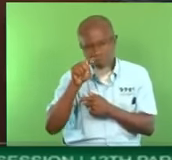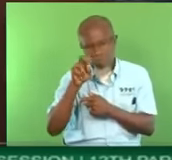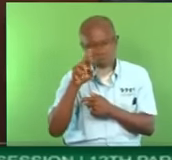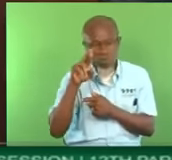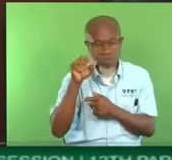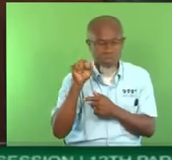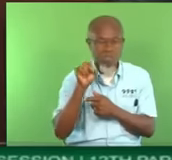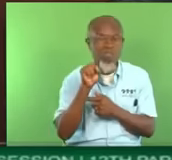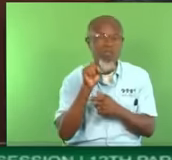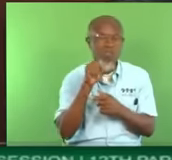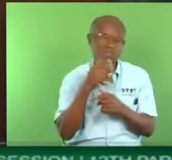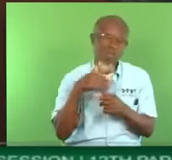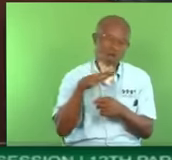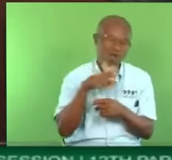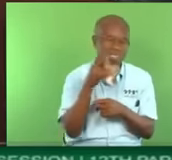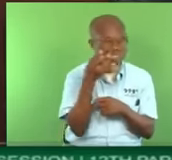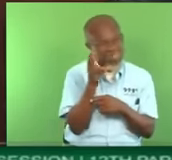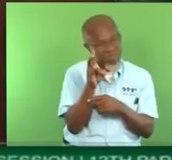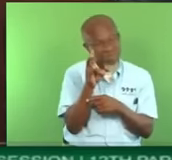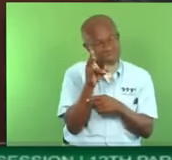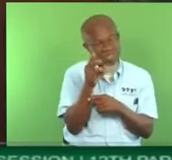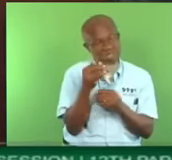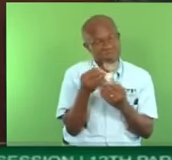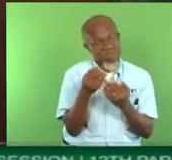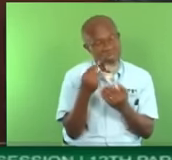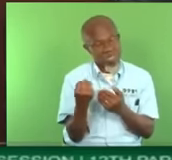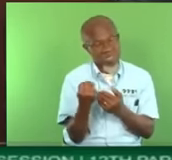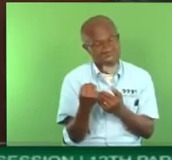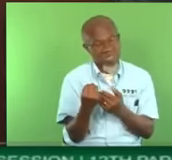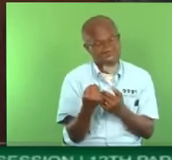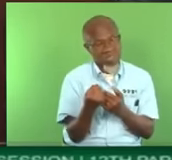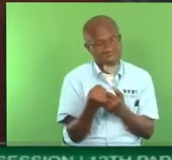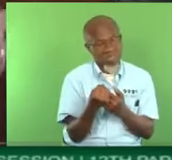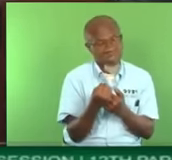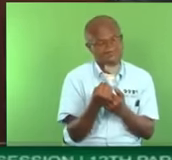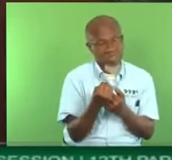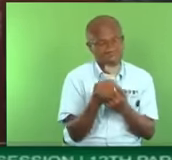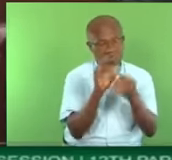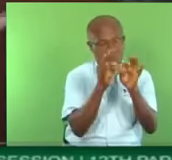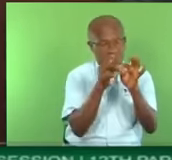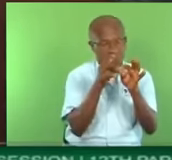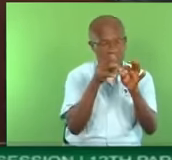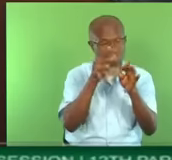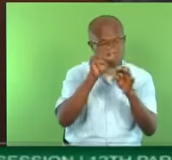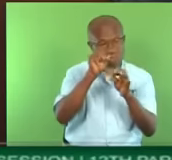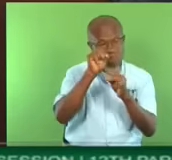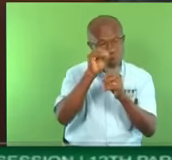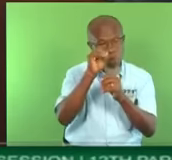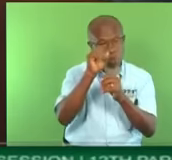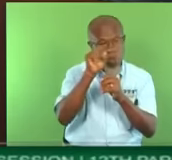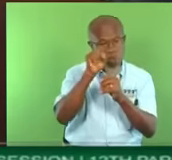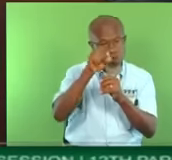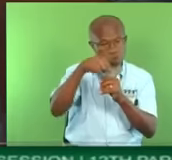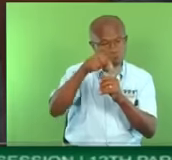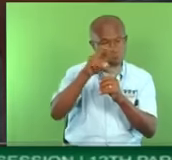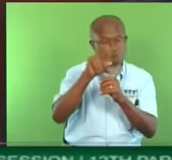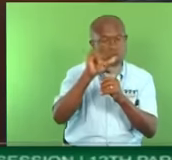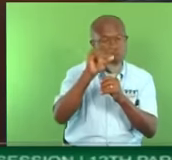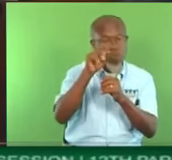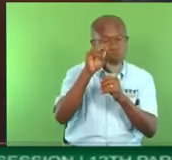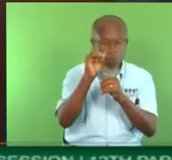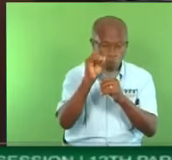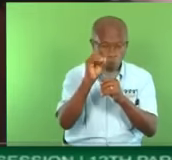dollars. Mr. Deputy Speaker, you understand where I'm going with this? There's a hundred million dollars spent,